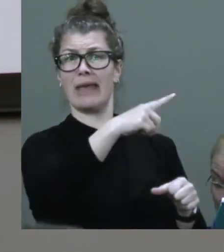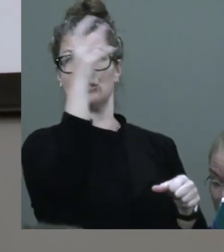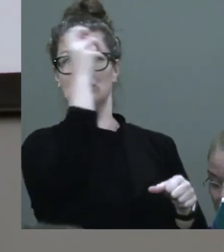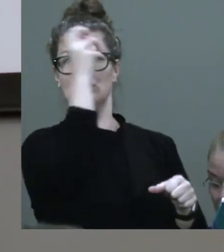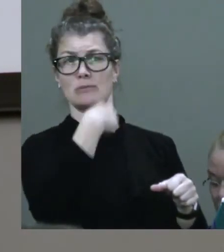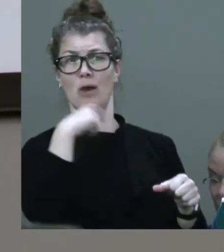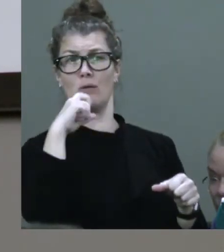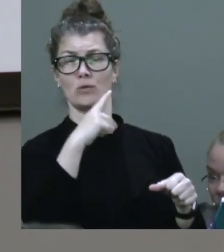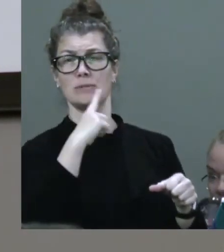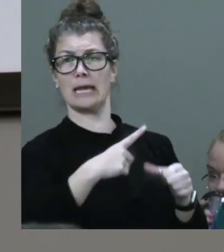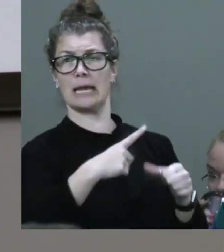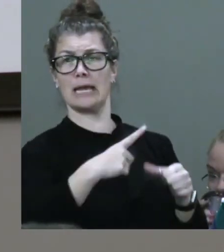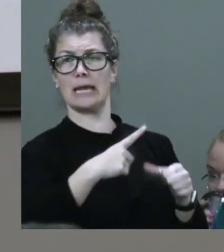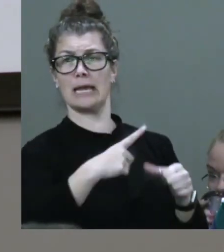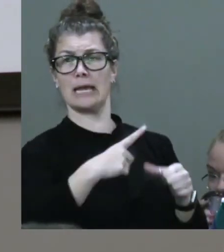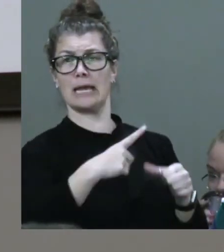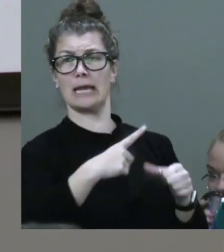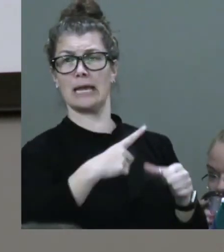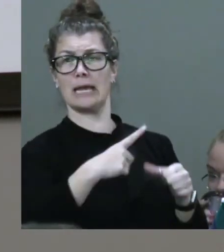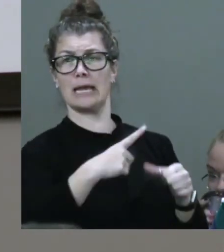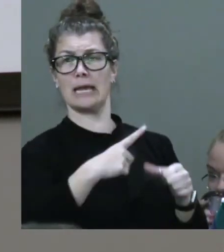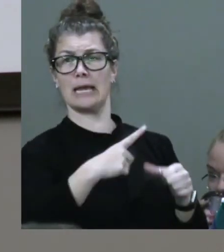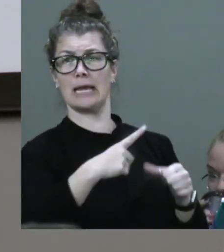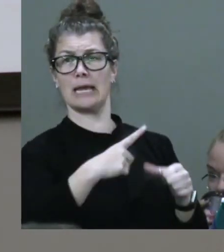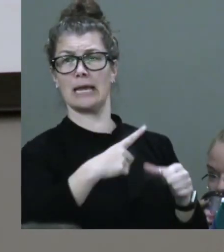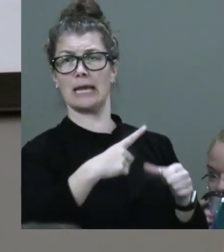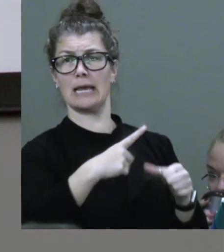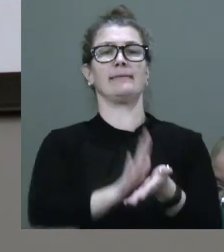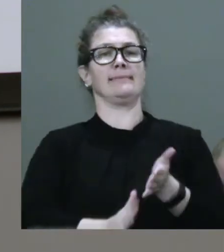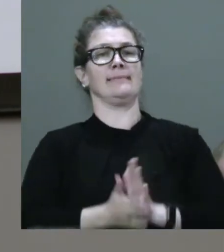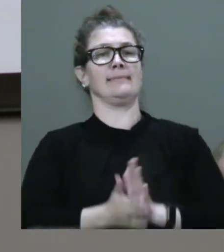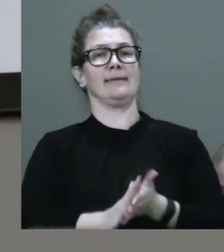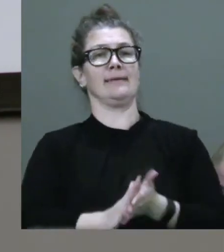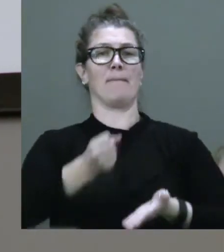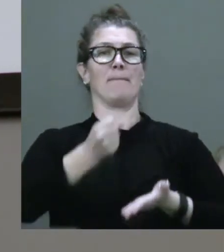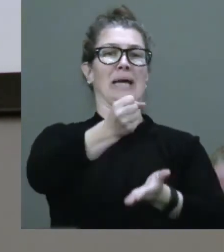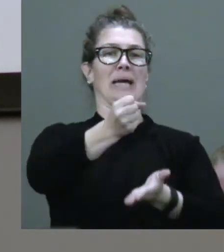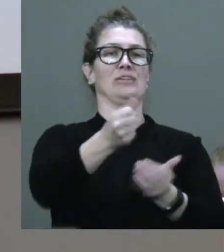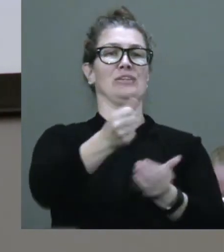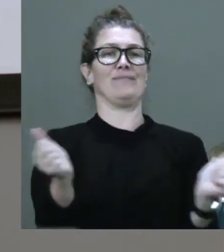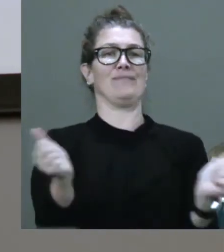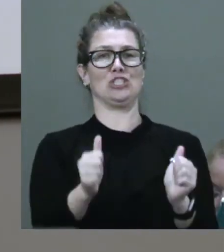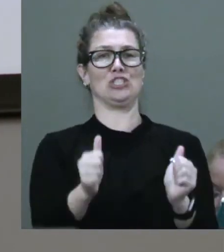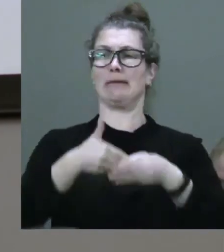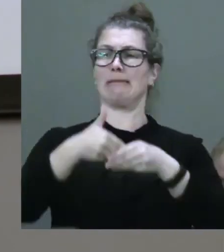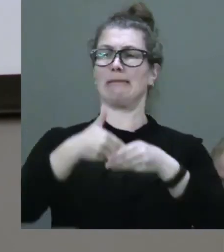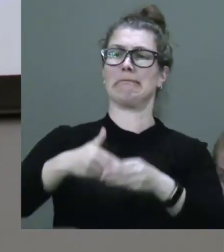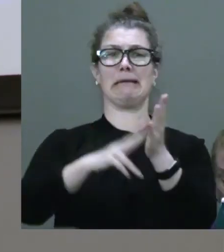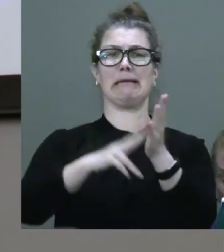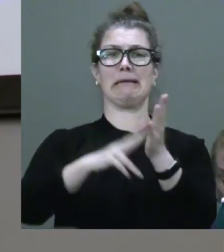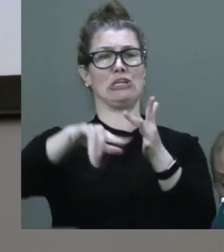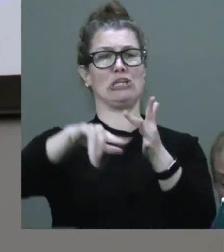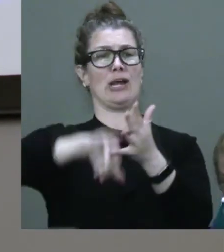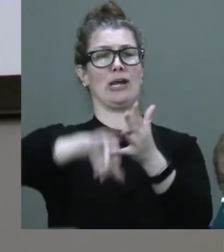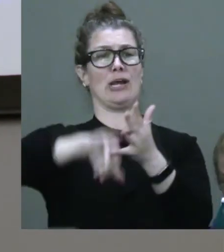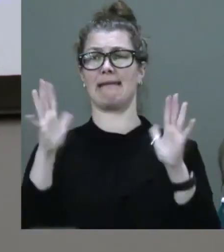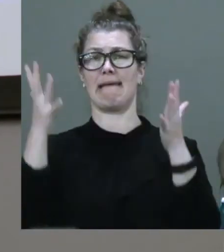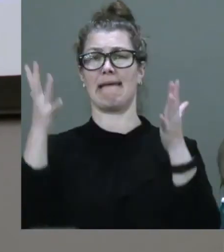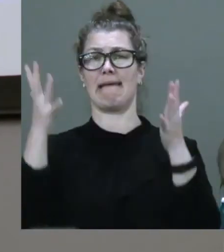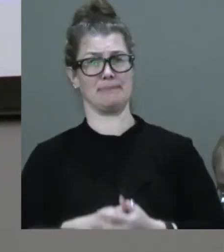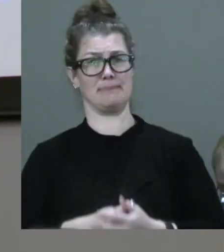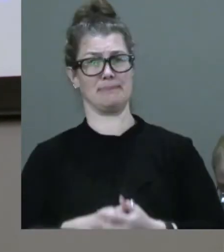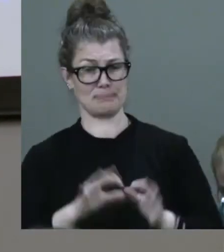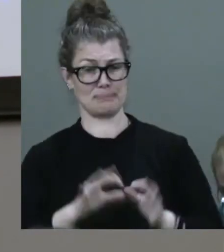that they can get their recommendations in, all under budget, and ScoMo will shake their hand and say, oh, the NDIS was the solution all along.